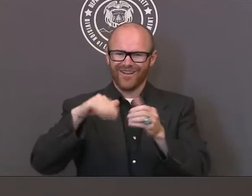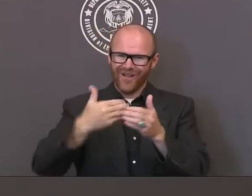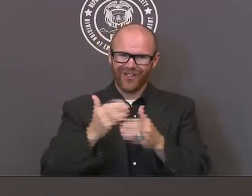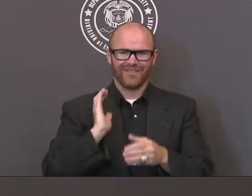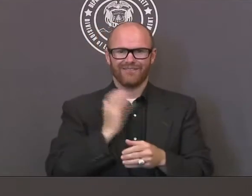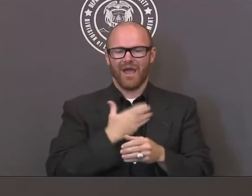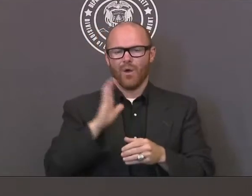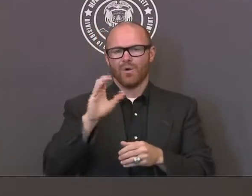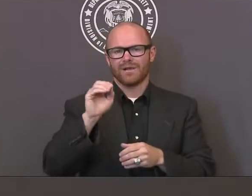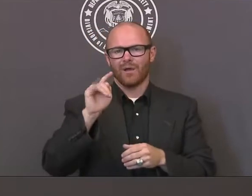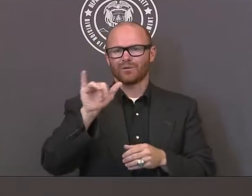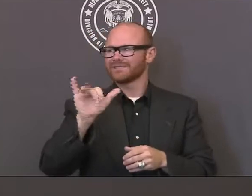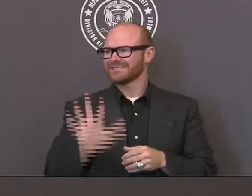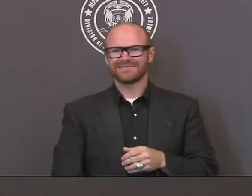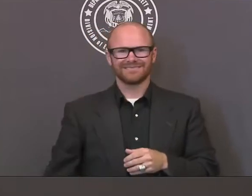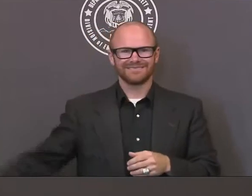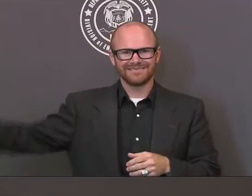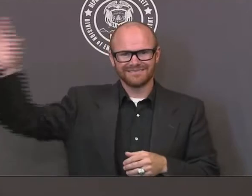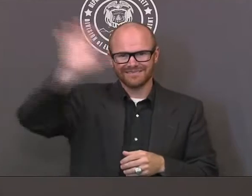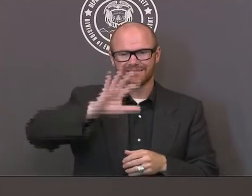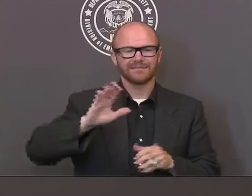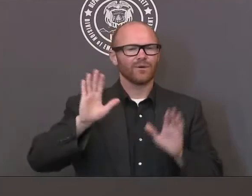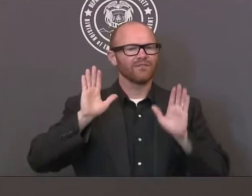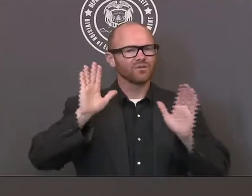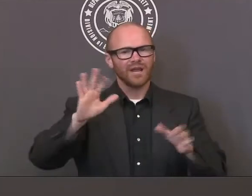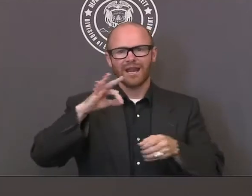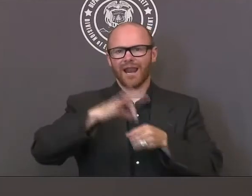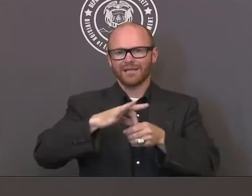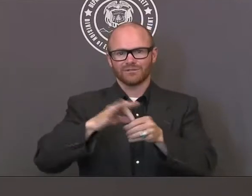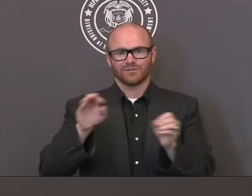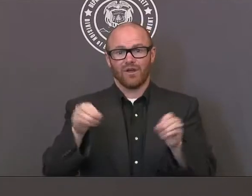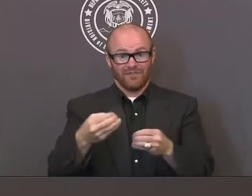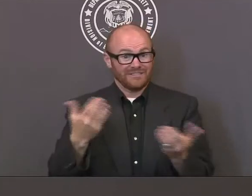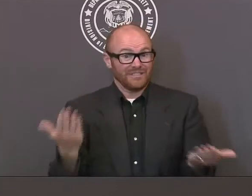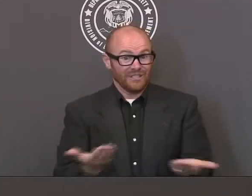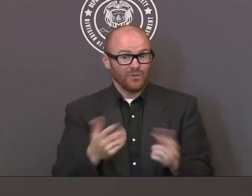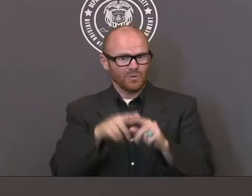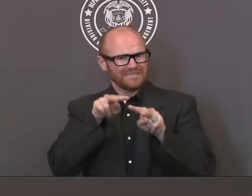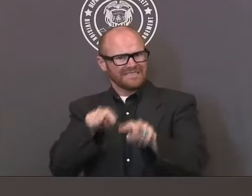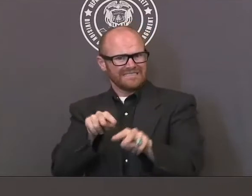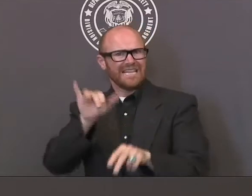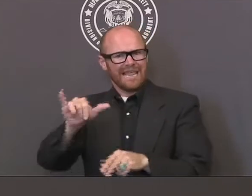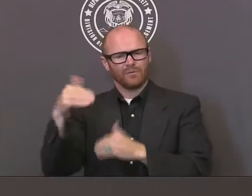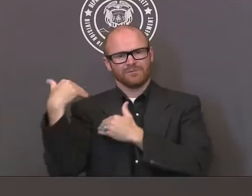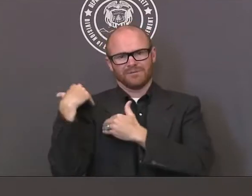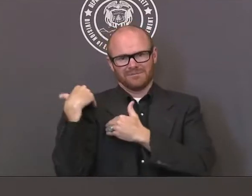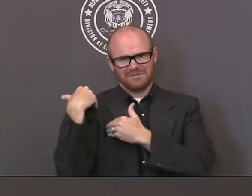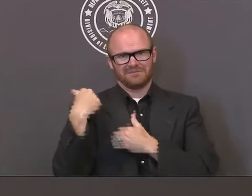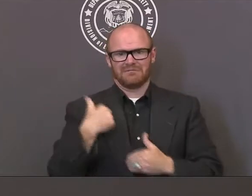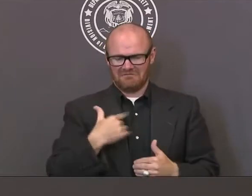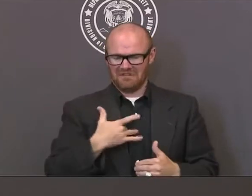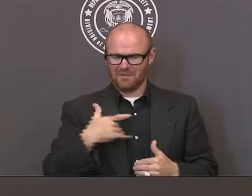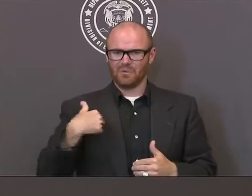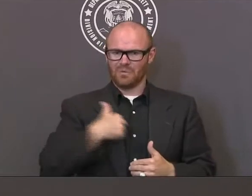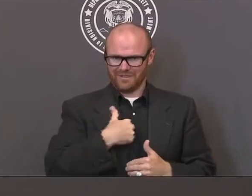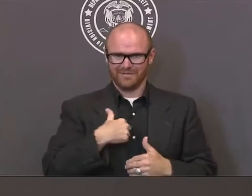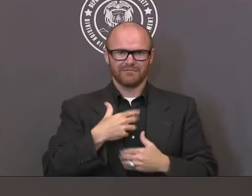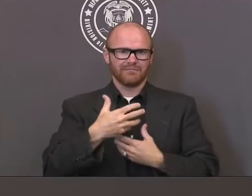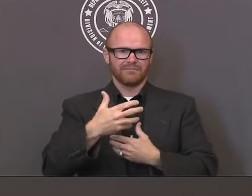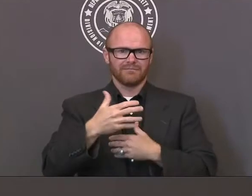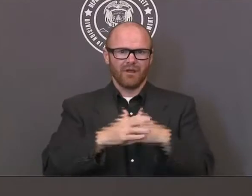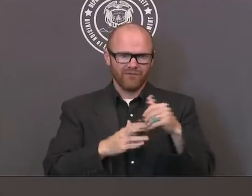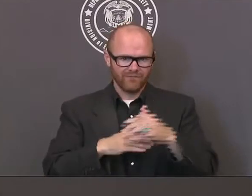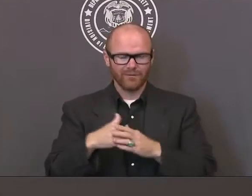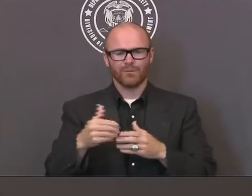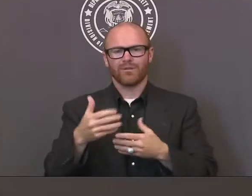elections. We have a great elections office here at the state that oversees that responsibility. We've seen no